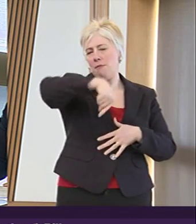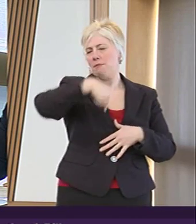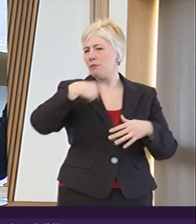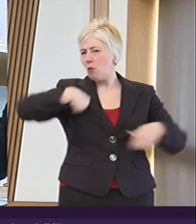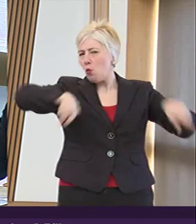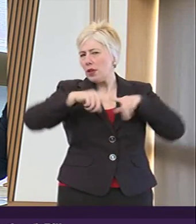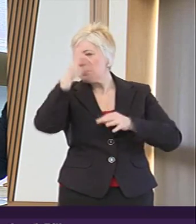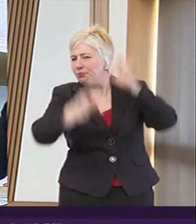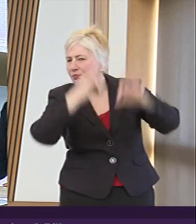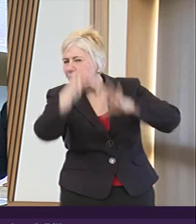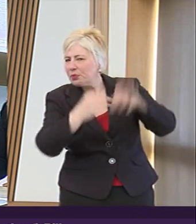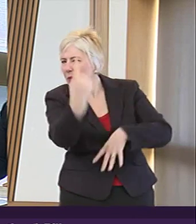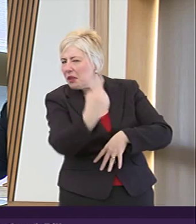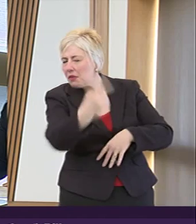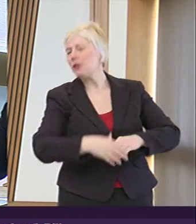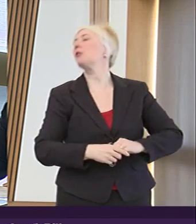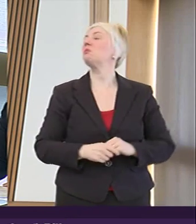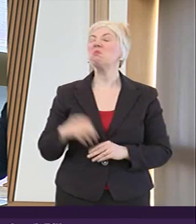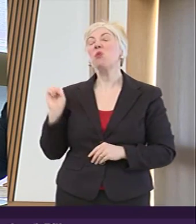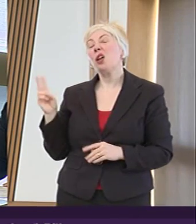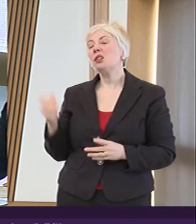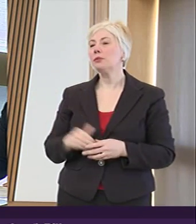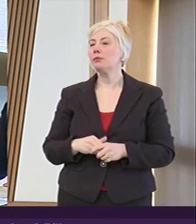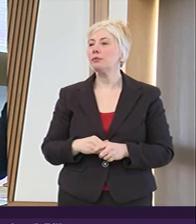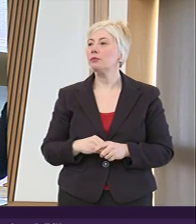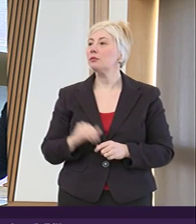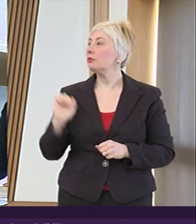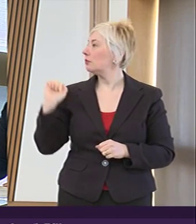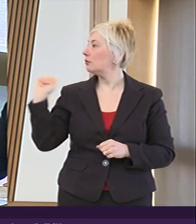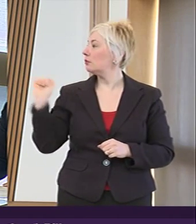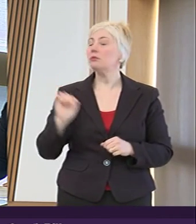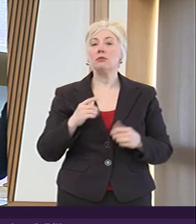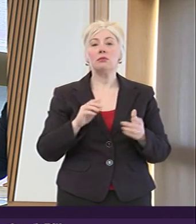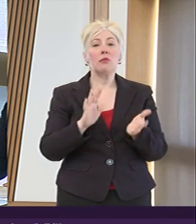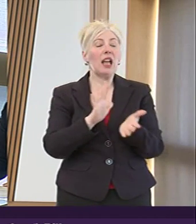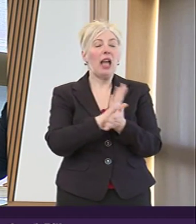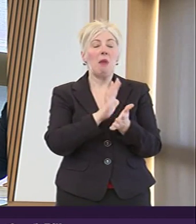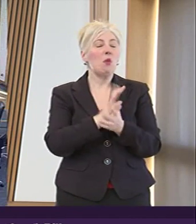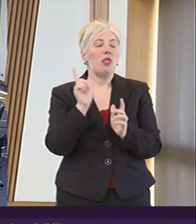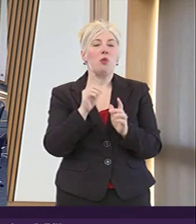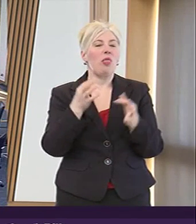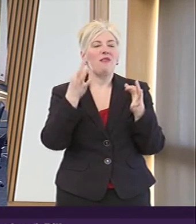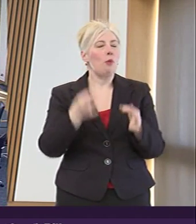come John and I'm quite happy with the formal words provided by our legal advisor